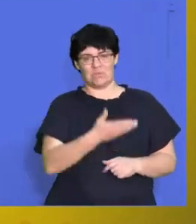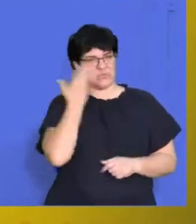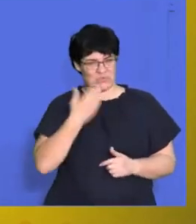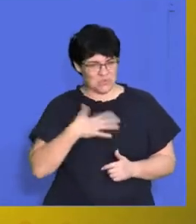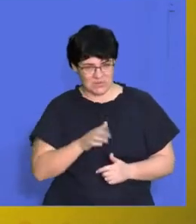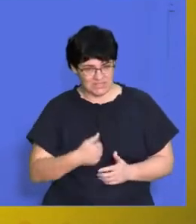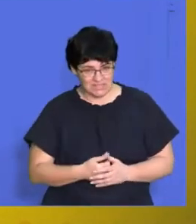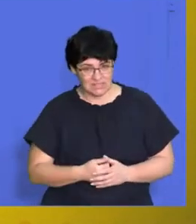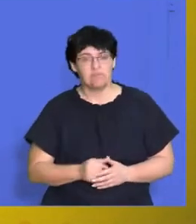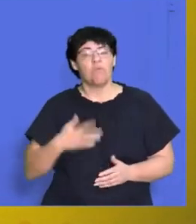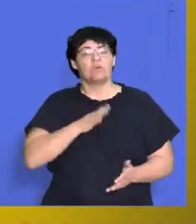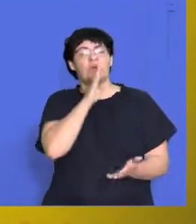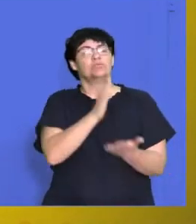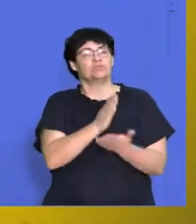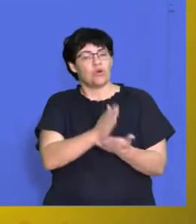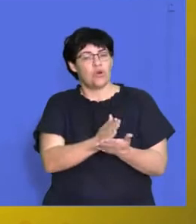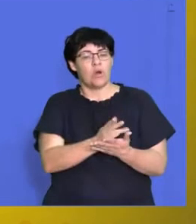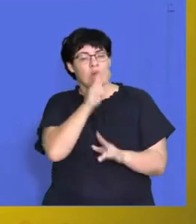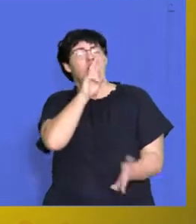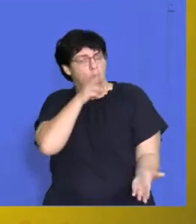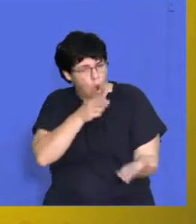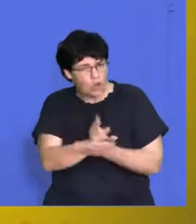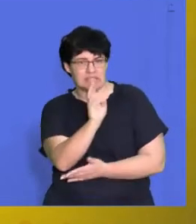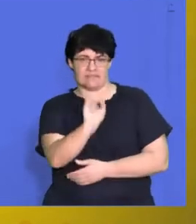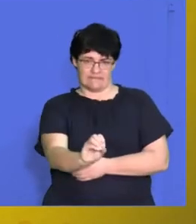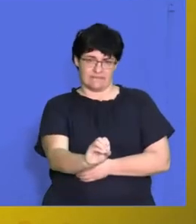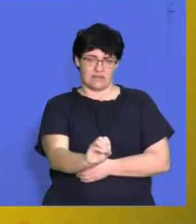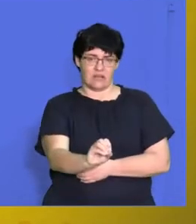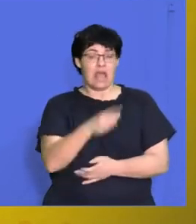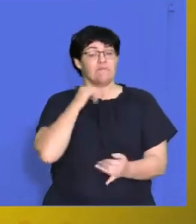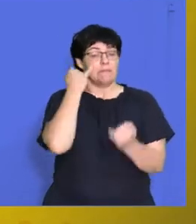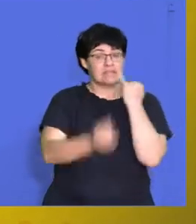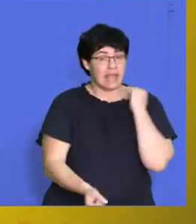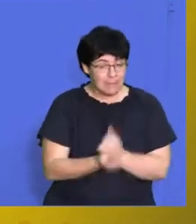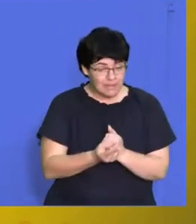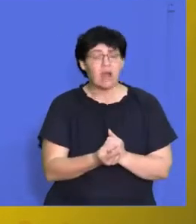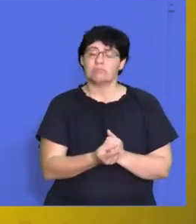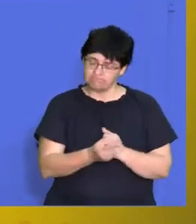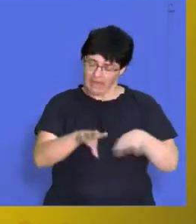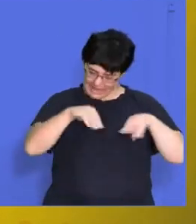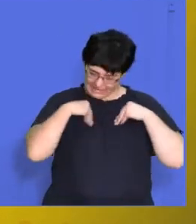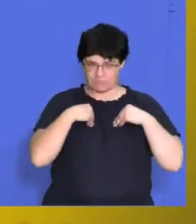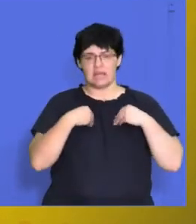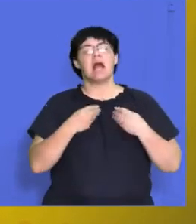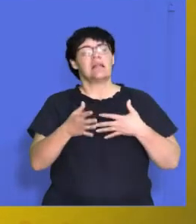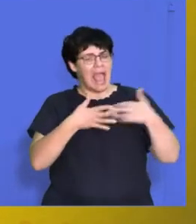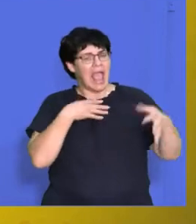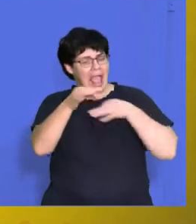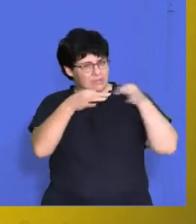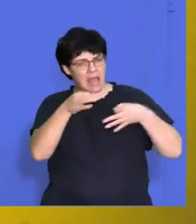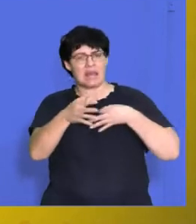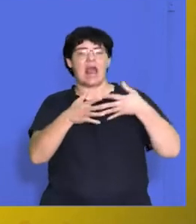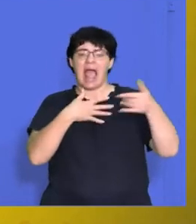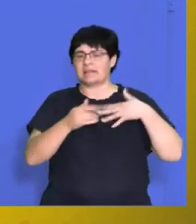there. So you want to make sure that you're as honest as possible and admit when you've made a mistake and how you dealt with it because you might get the